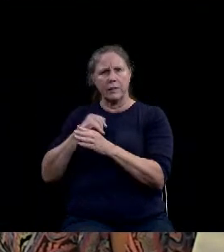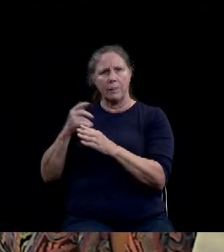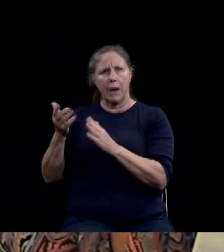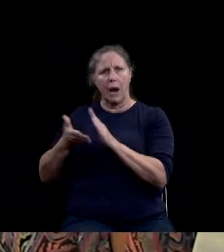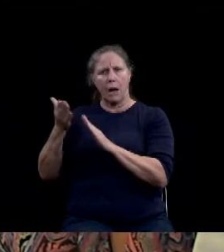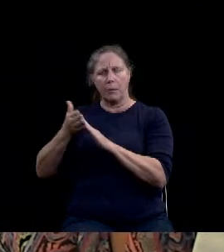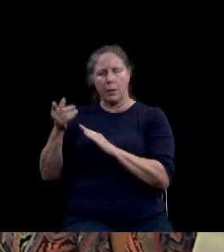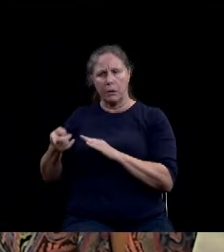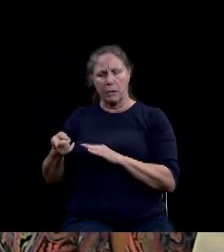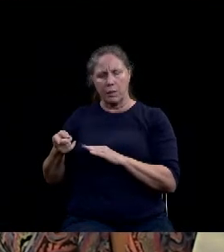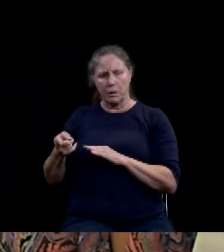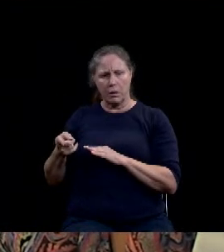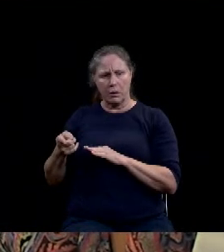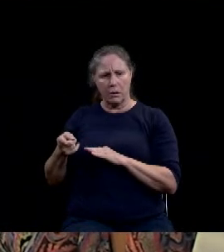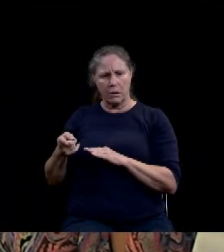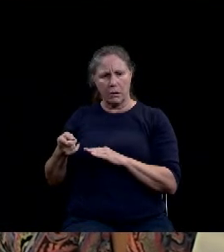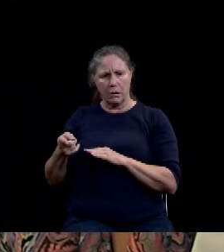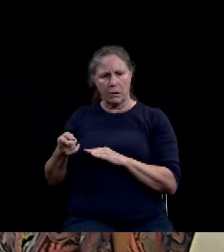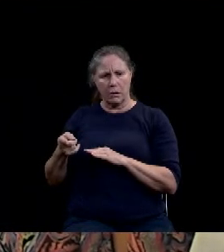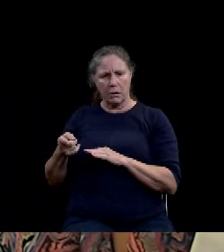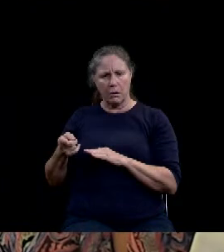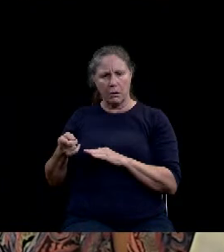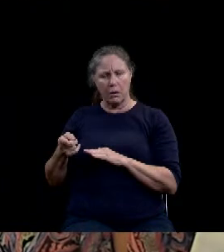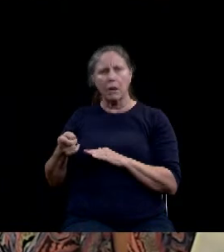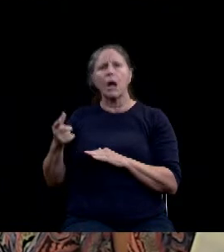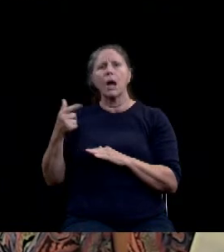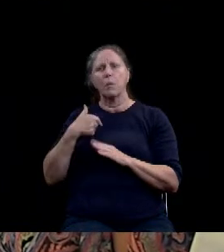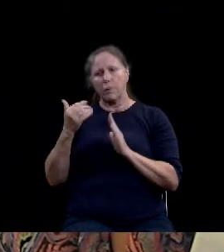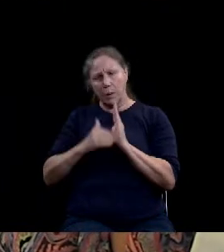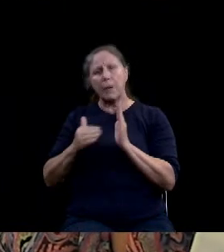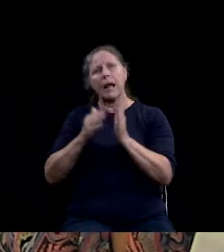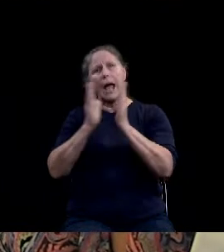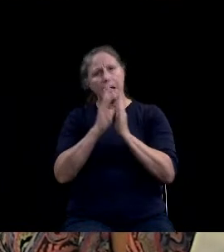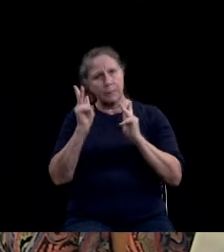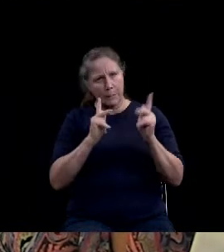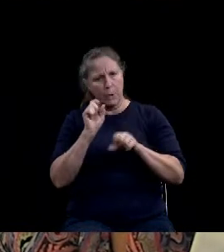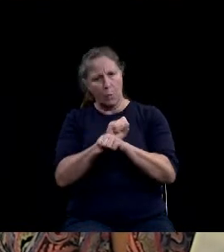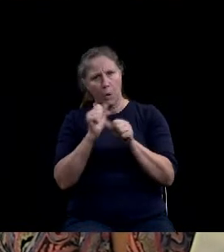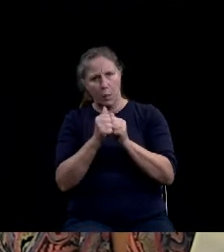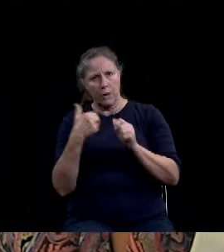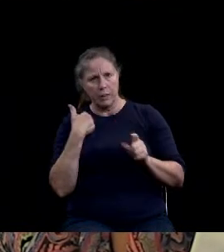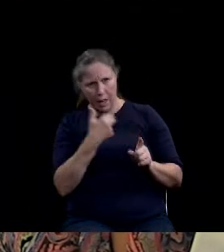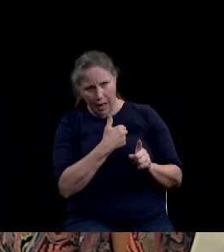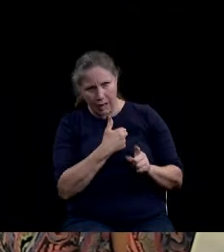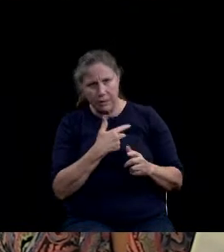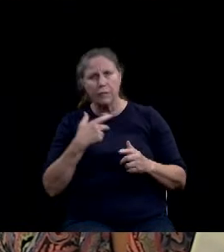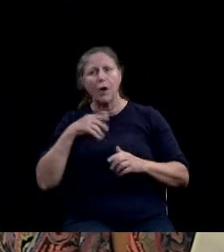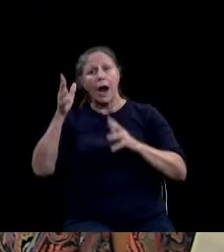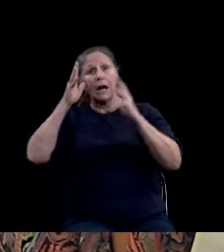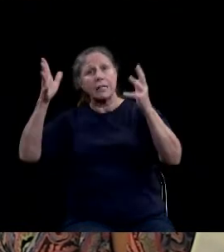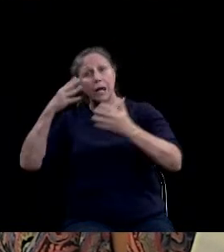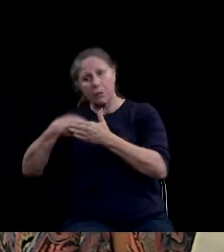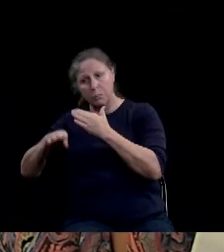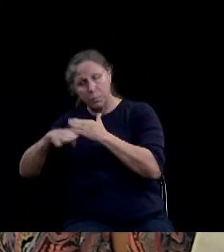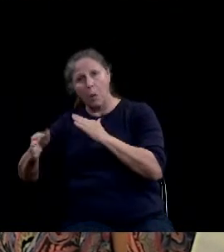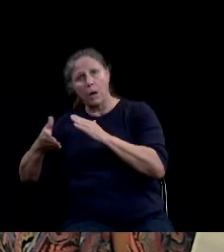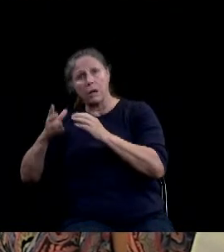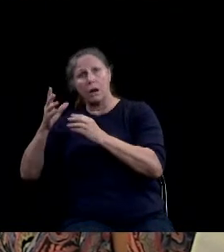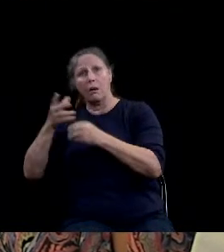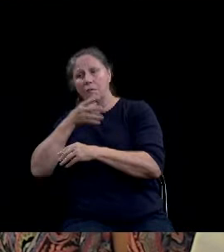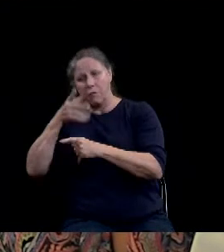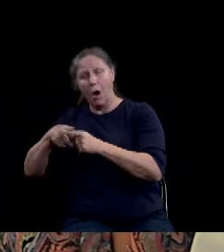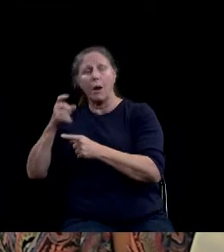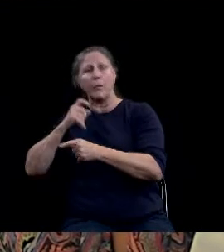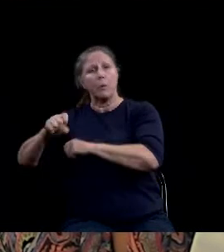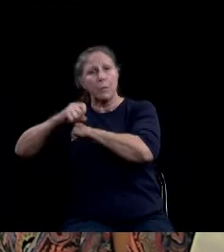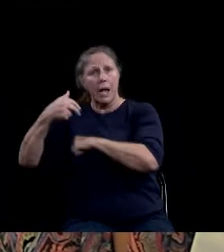We have repeatedly asked the city of Waco to work with us to protect our deer breeding operation to delay the proposed art right-of-way project until our breeding and fawn production